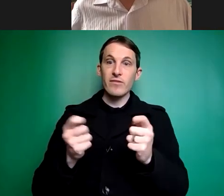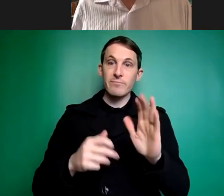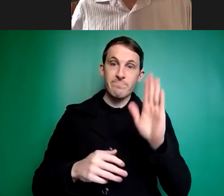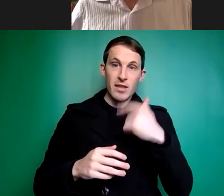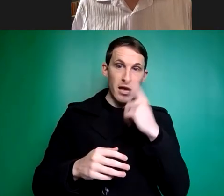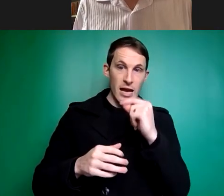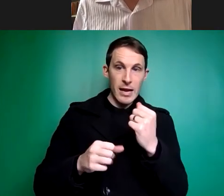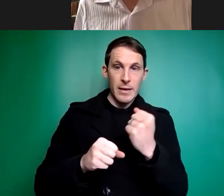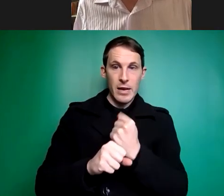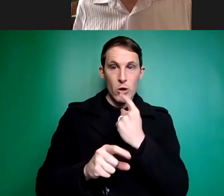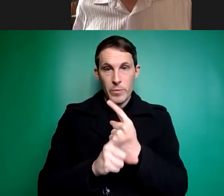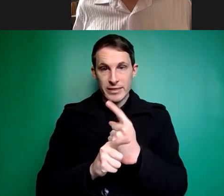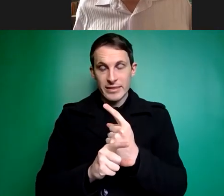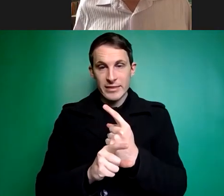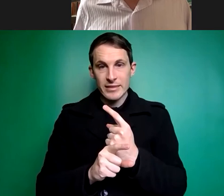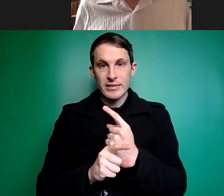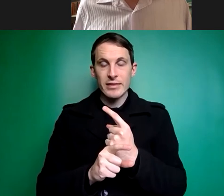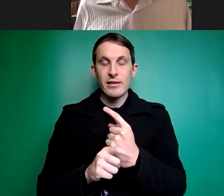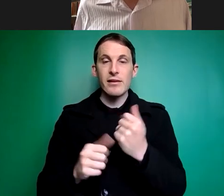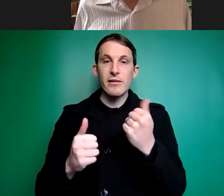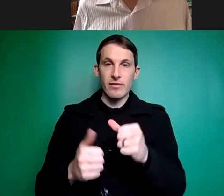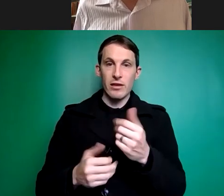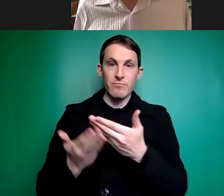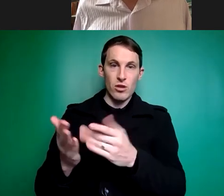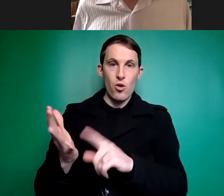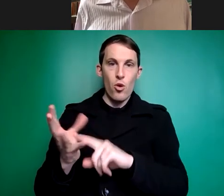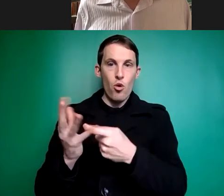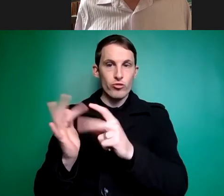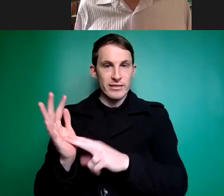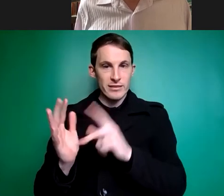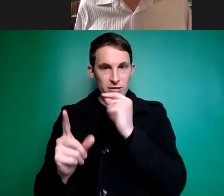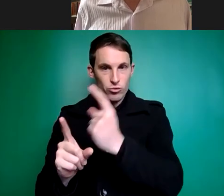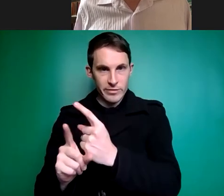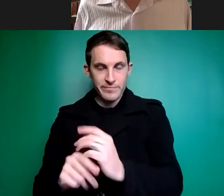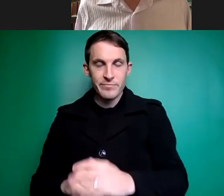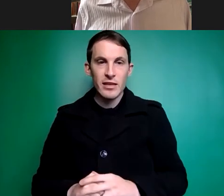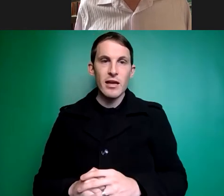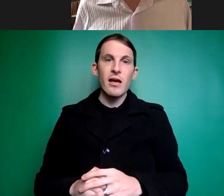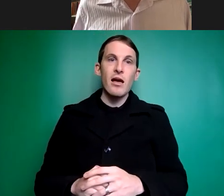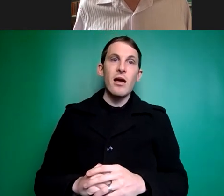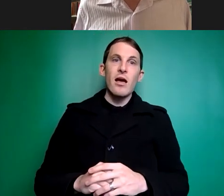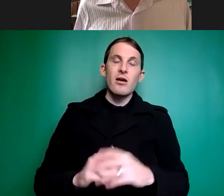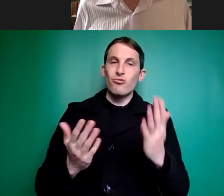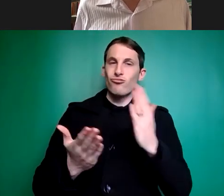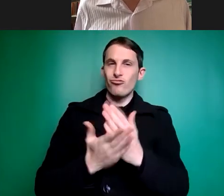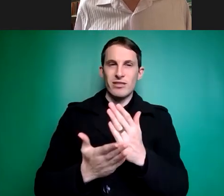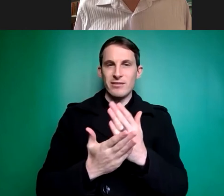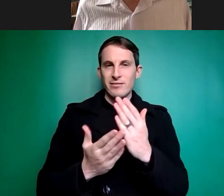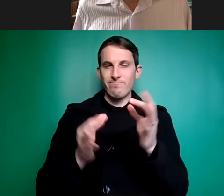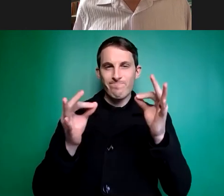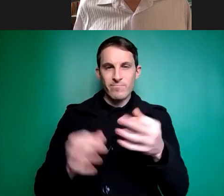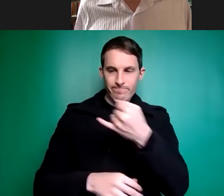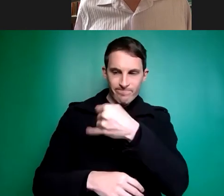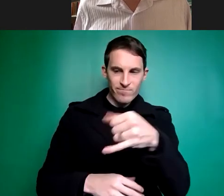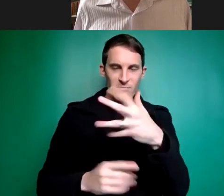that question and then obviously open it to uh to lauren as well but you know there was a um it's it's all about dollars either um